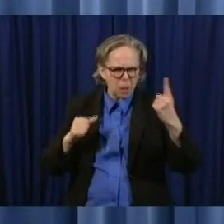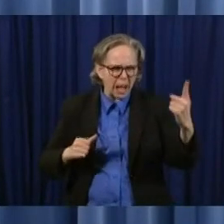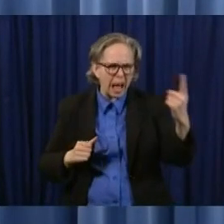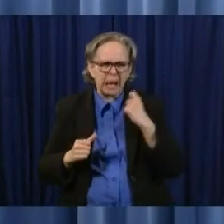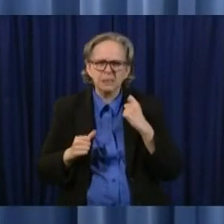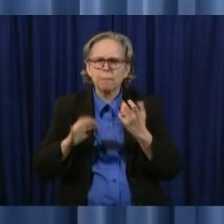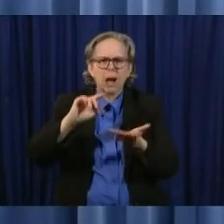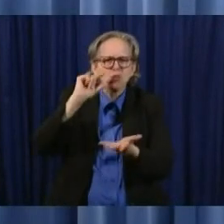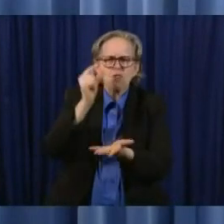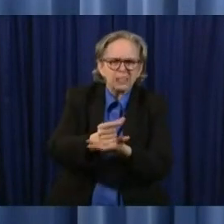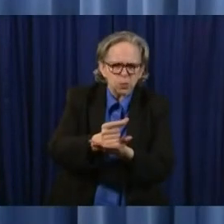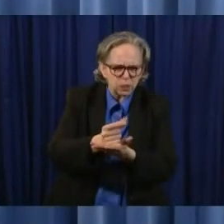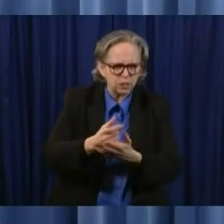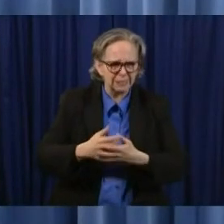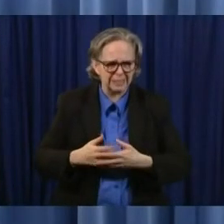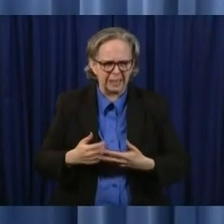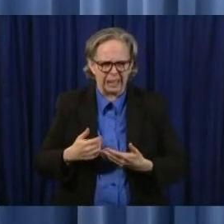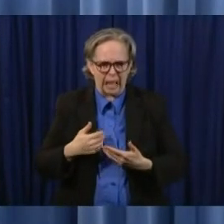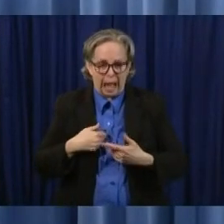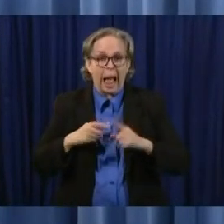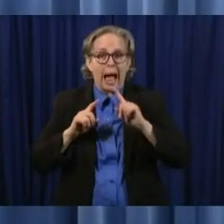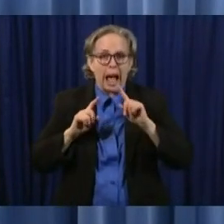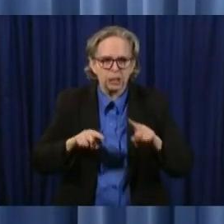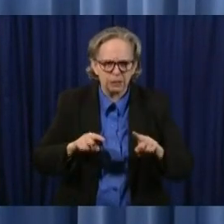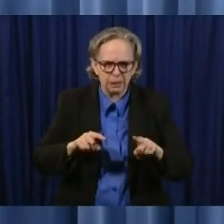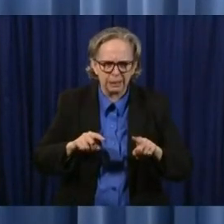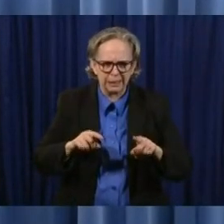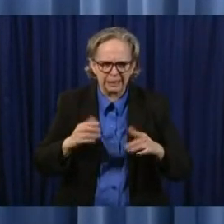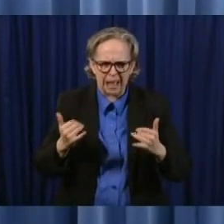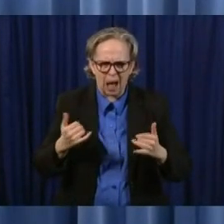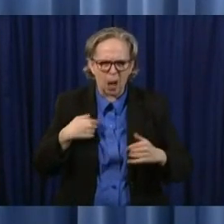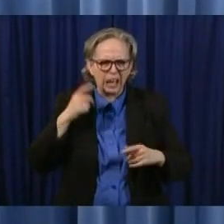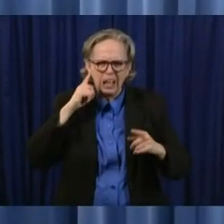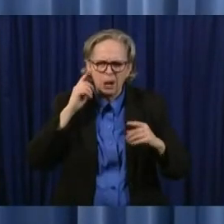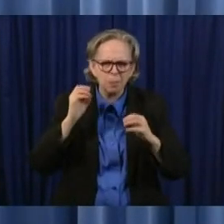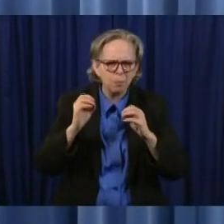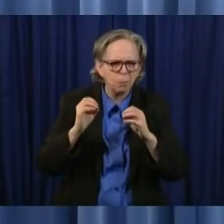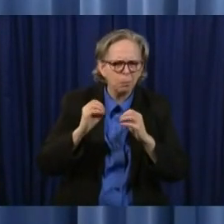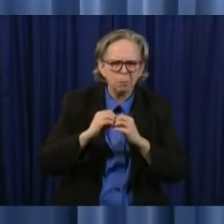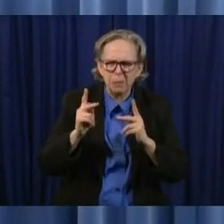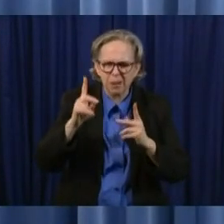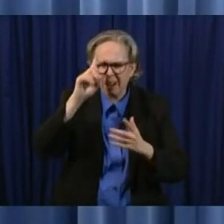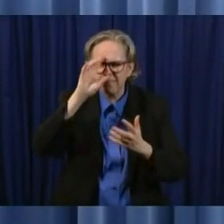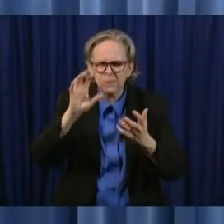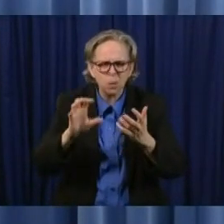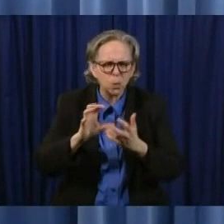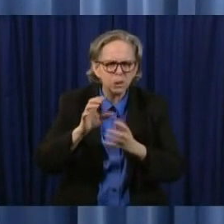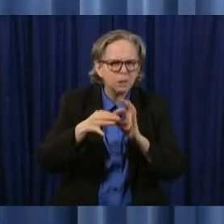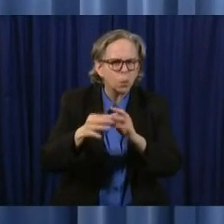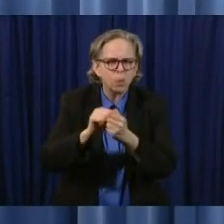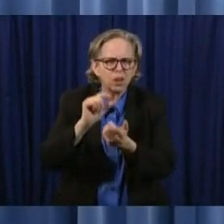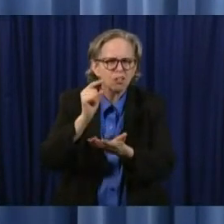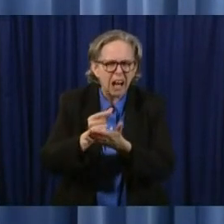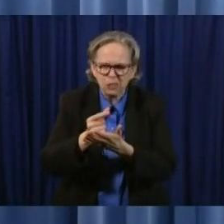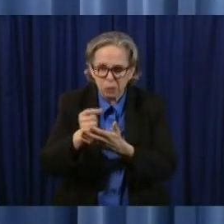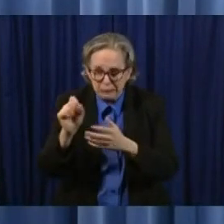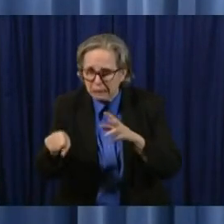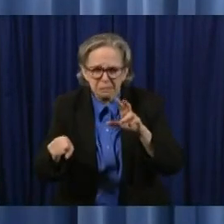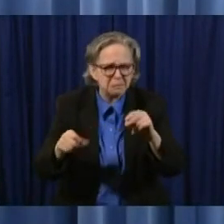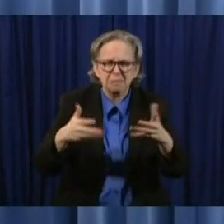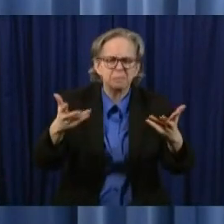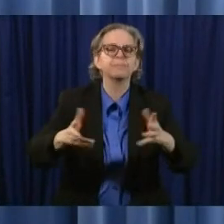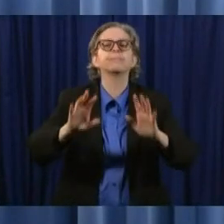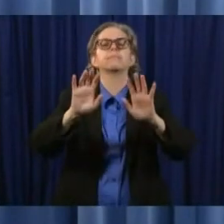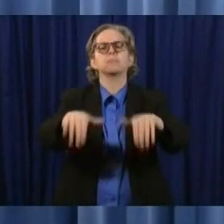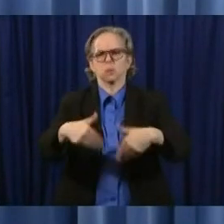we did get calls of people who are happy but we also got calls of people who were confused and so let me